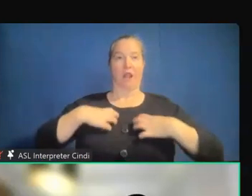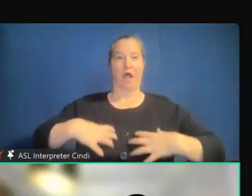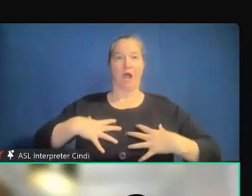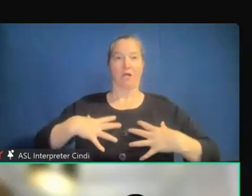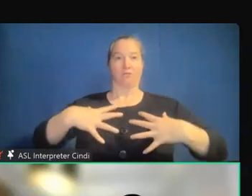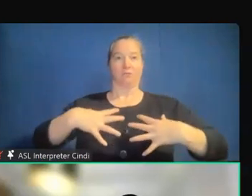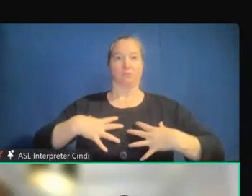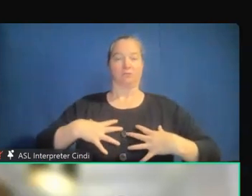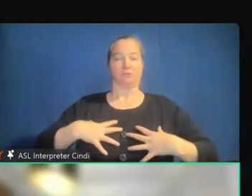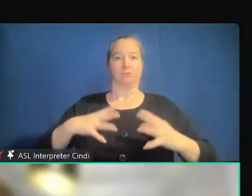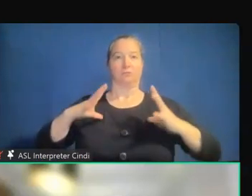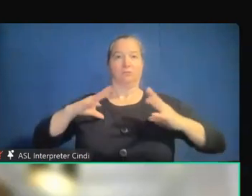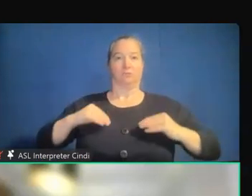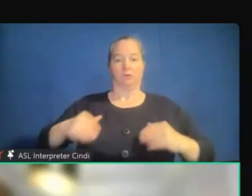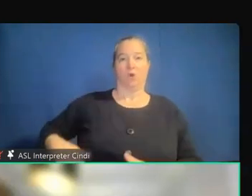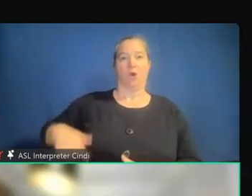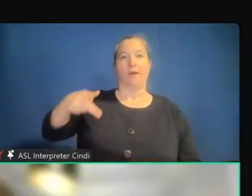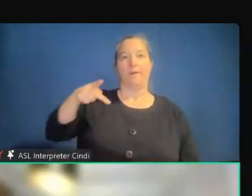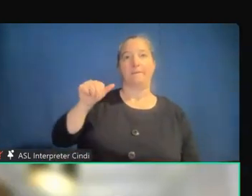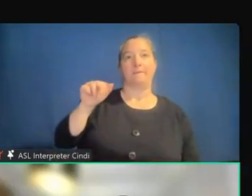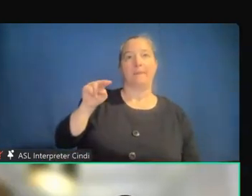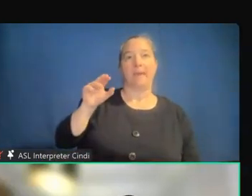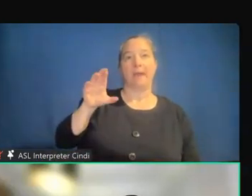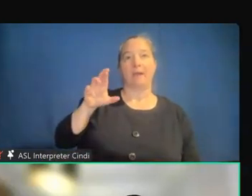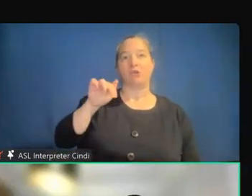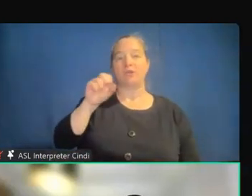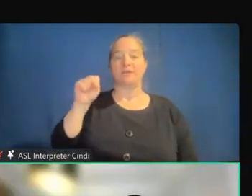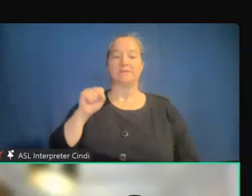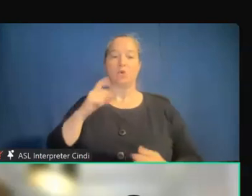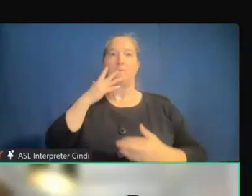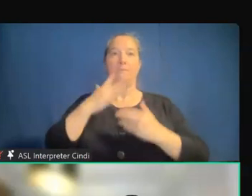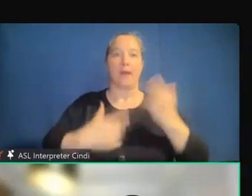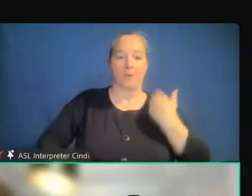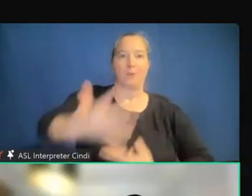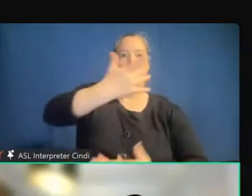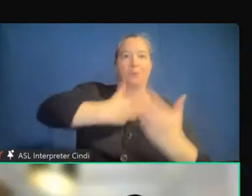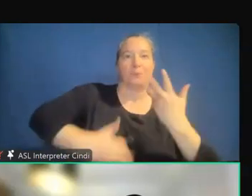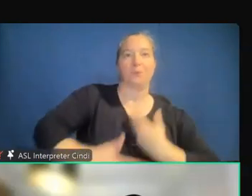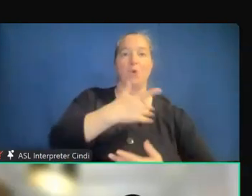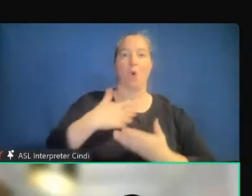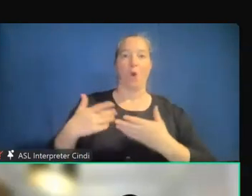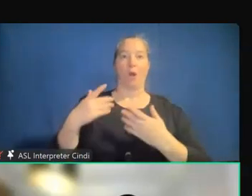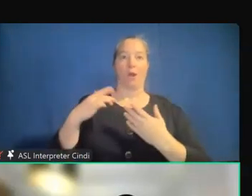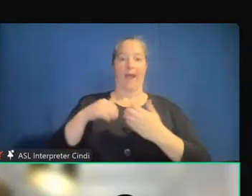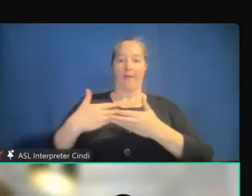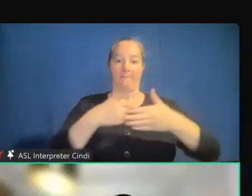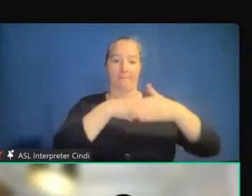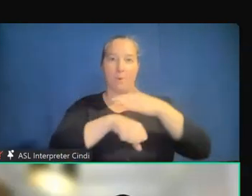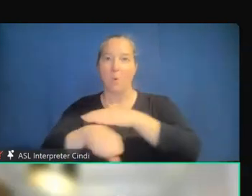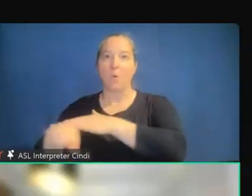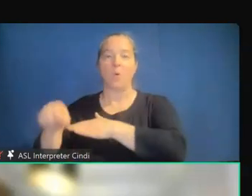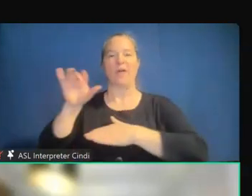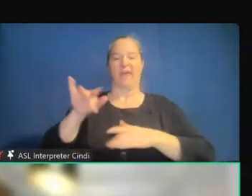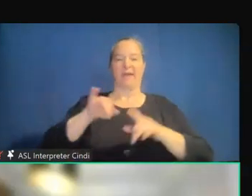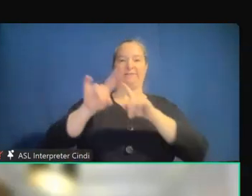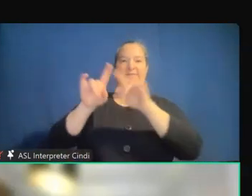or you know broader systems like the circulation or reproductive system in somebody's